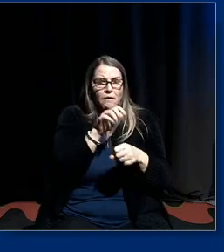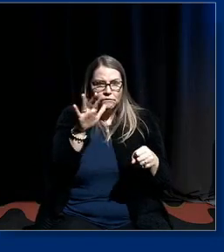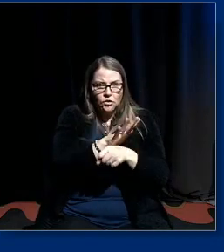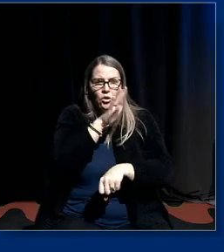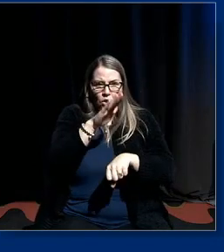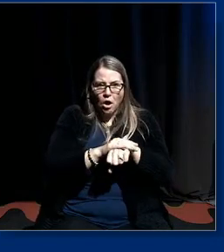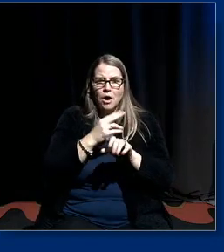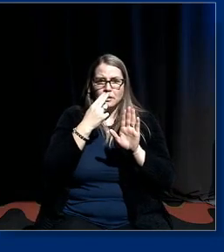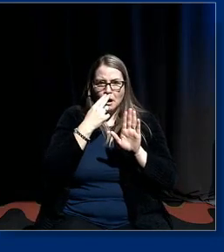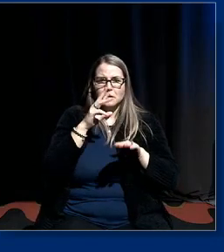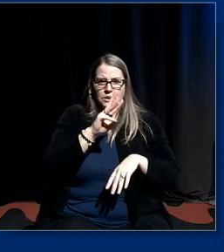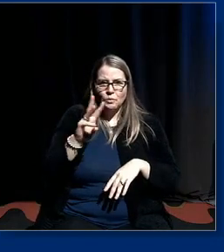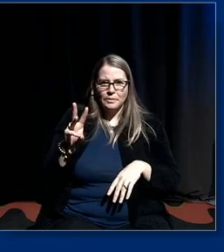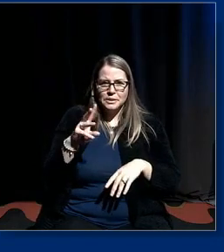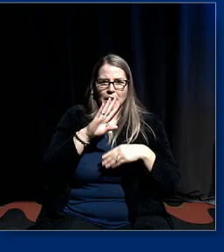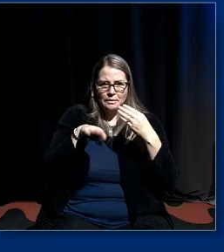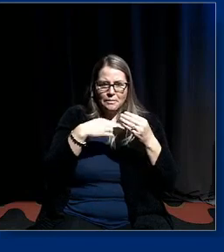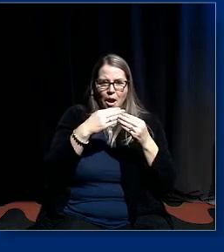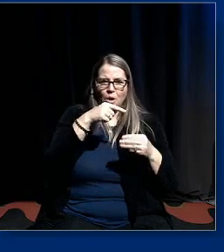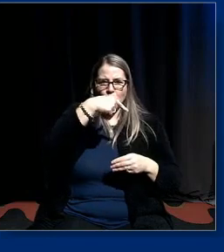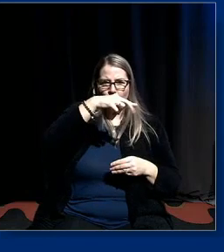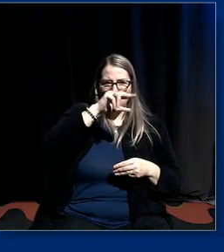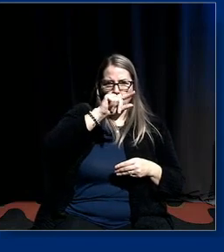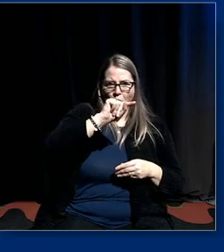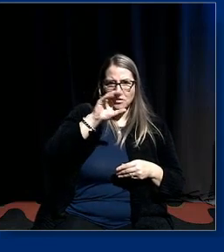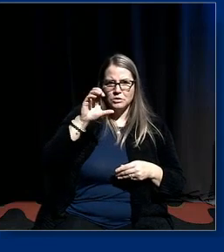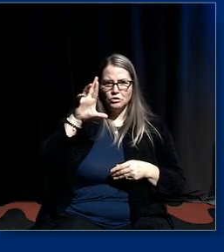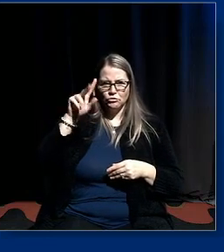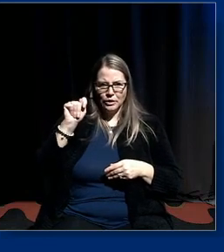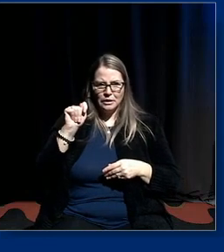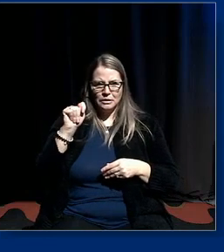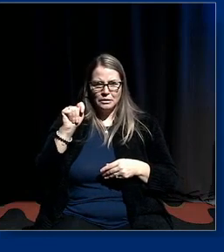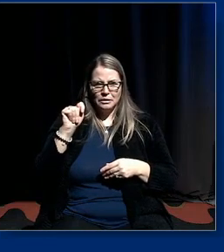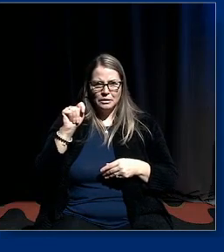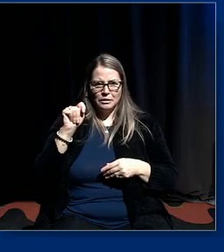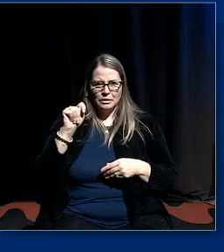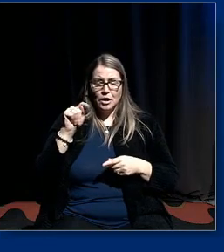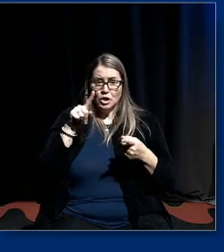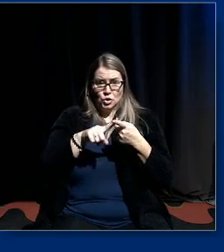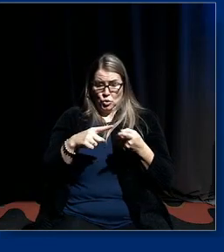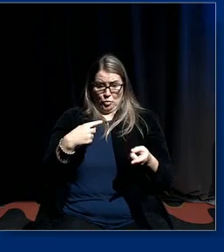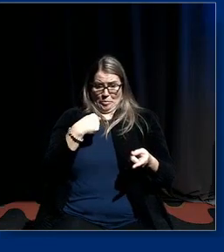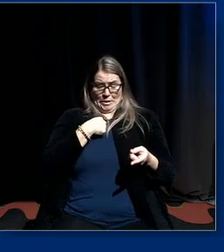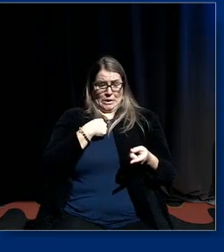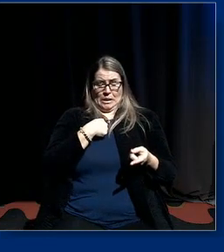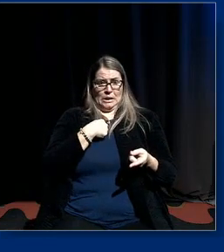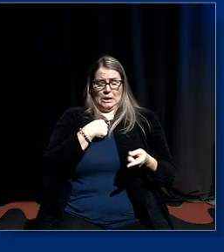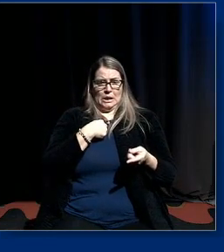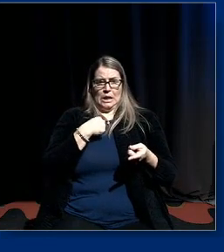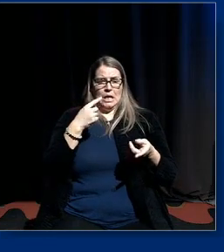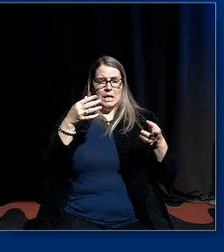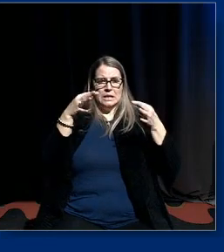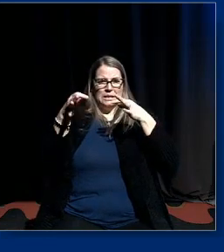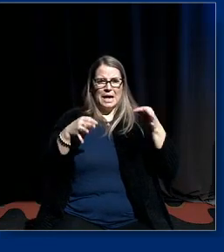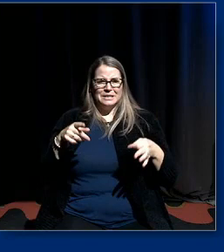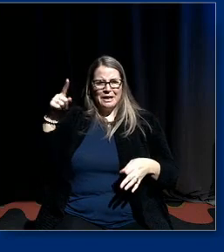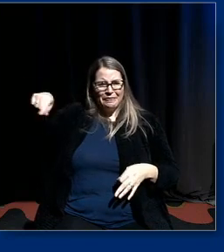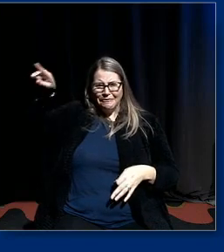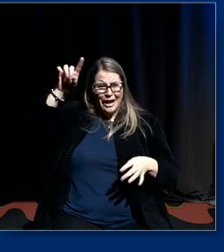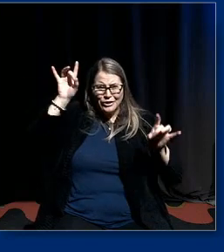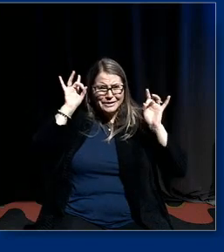about quantitative critical race theory which to me says they're really terrified